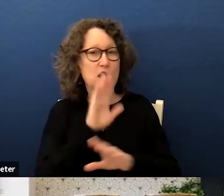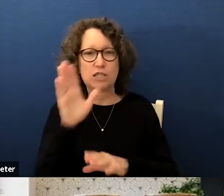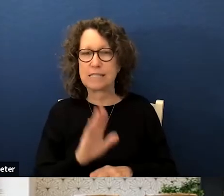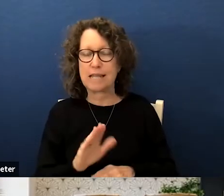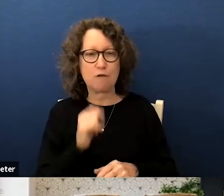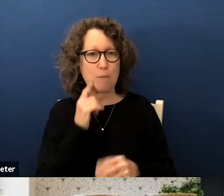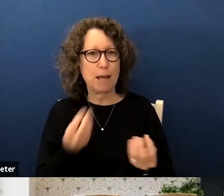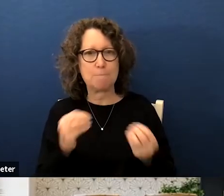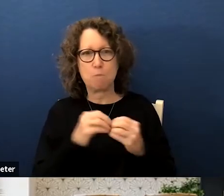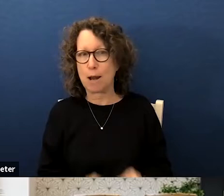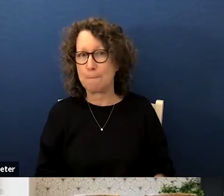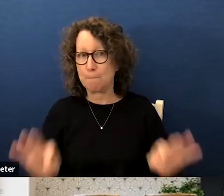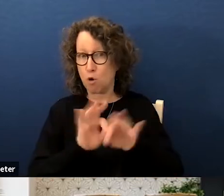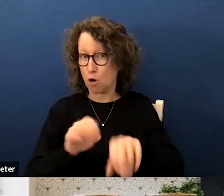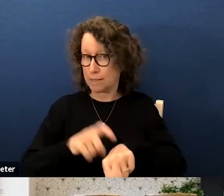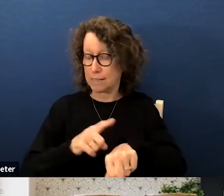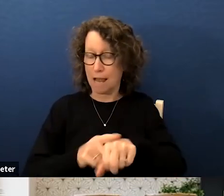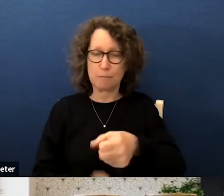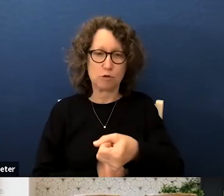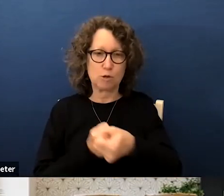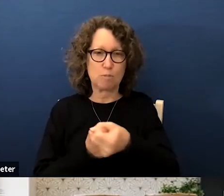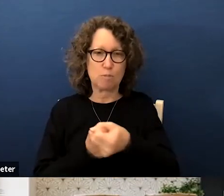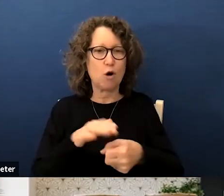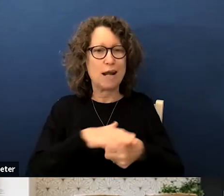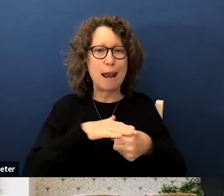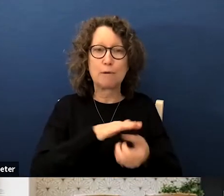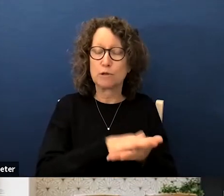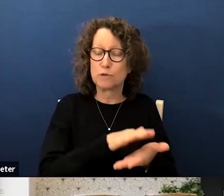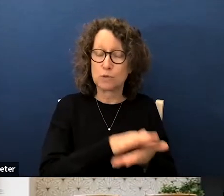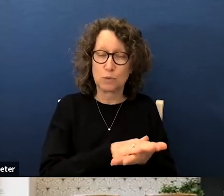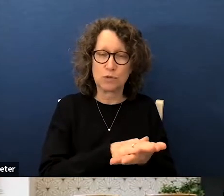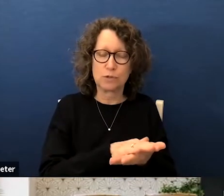been a more important time to support neighborhood schools